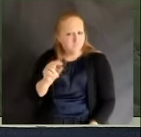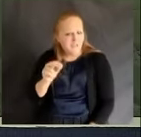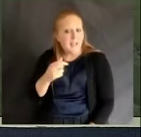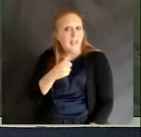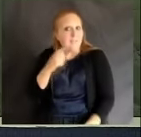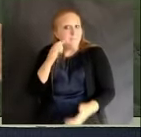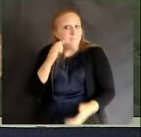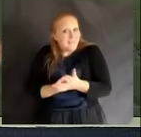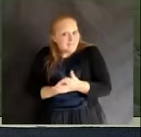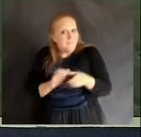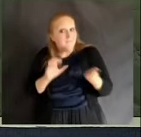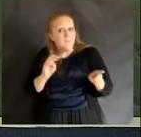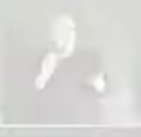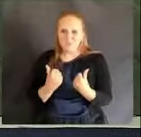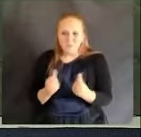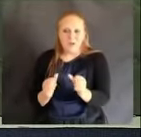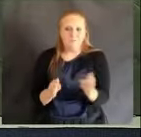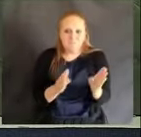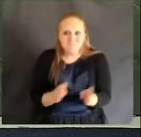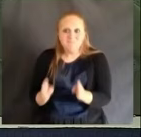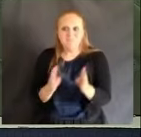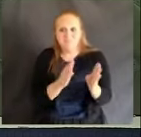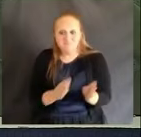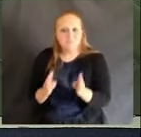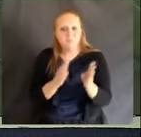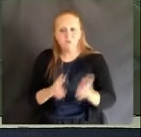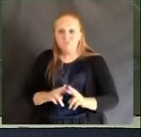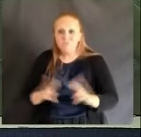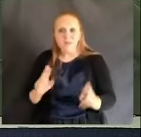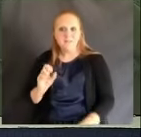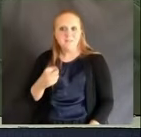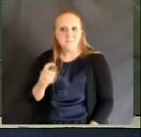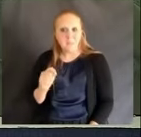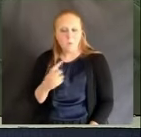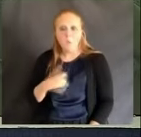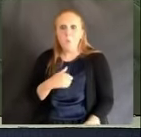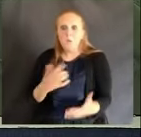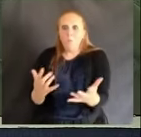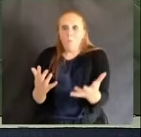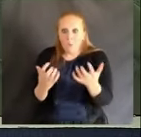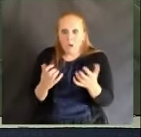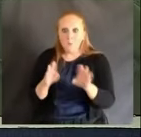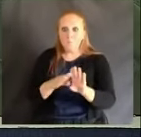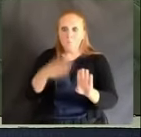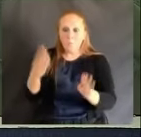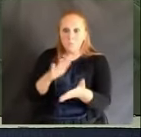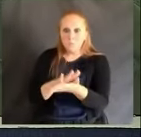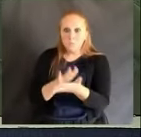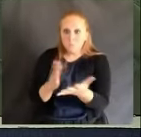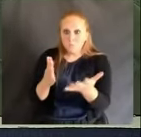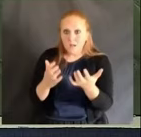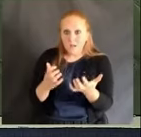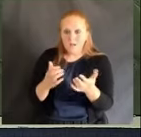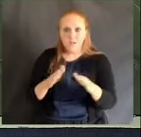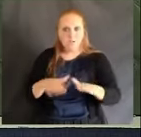to reopen the schools. We very much want to open up schools in September. We very much want children back in